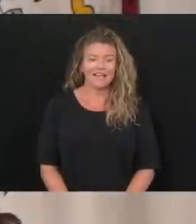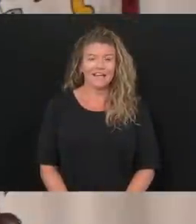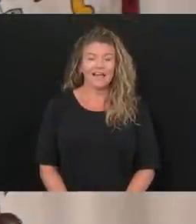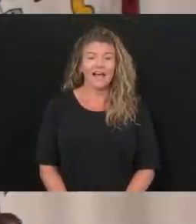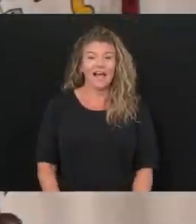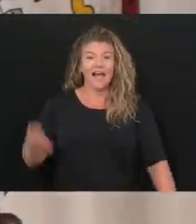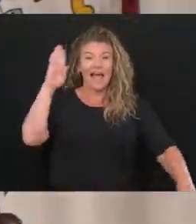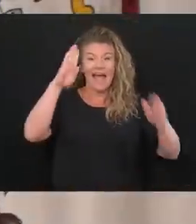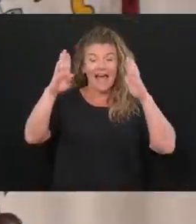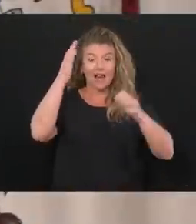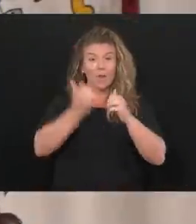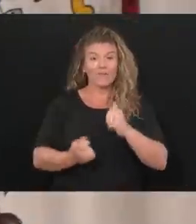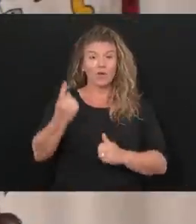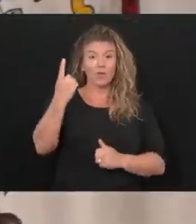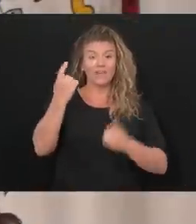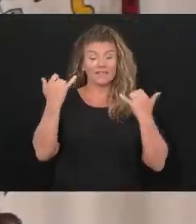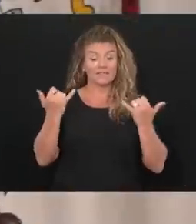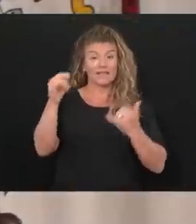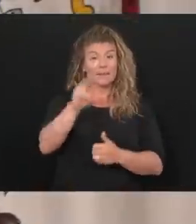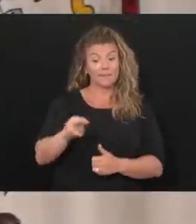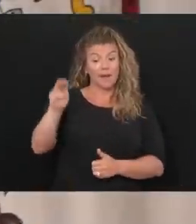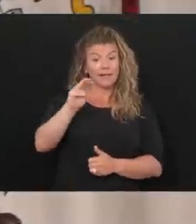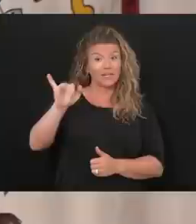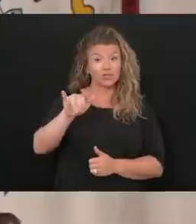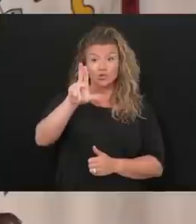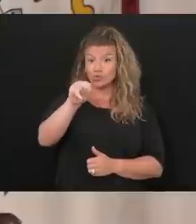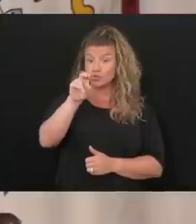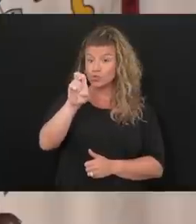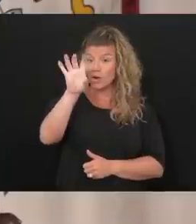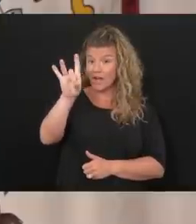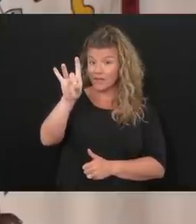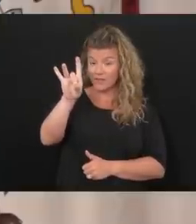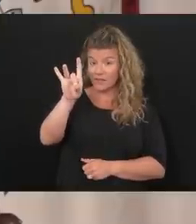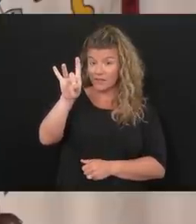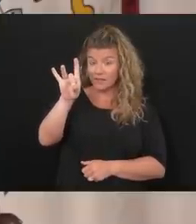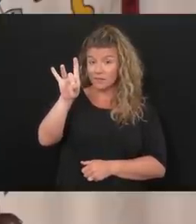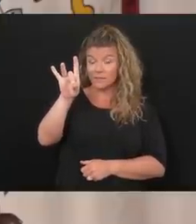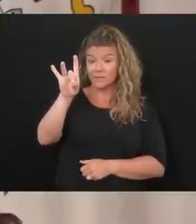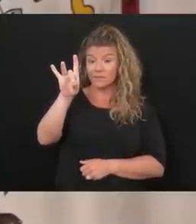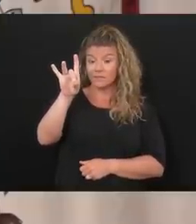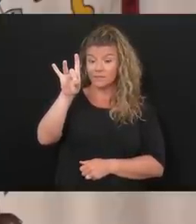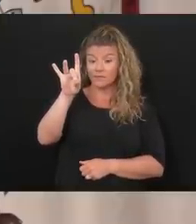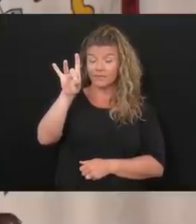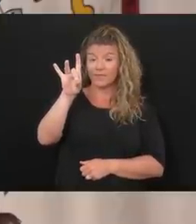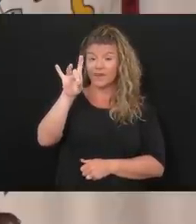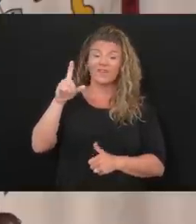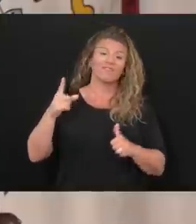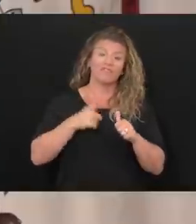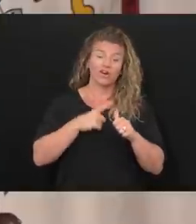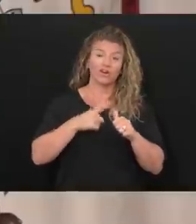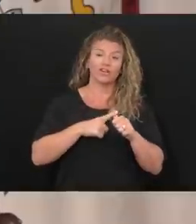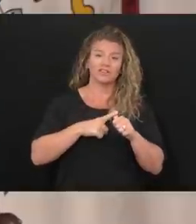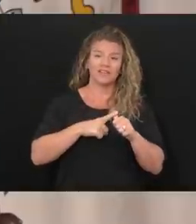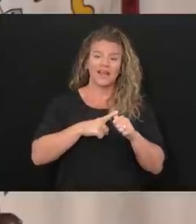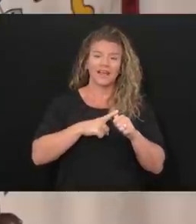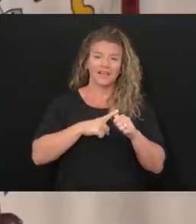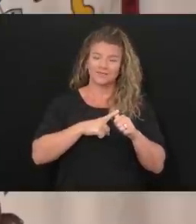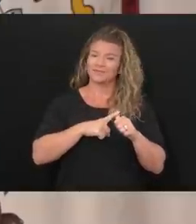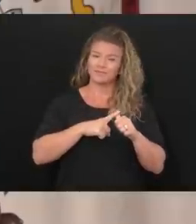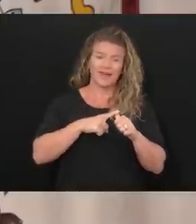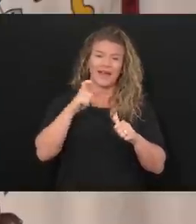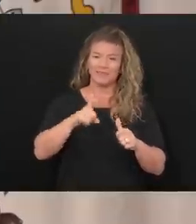Hello everyone, it's Monday, June 8th, I first got to start with something that,